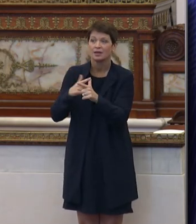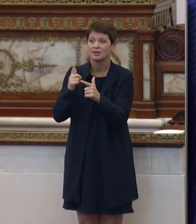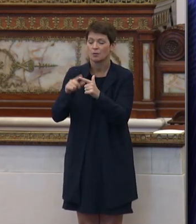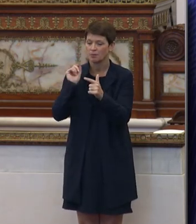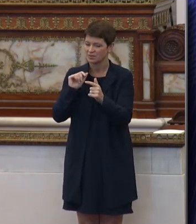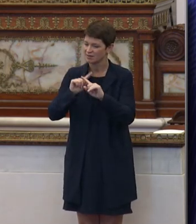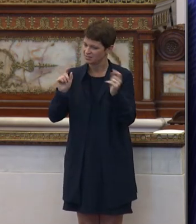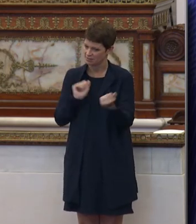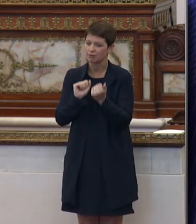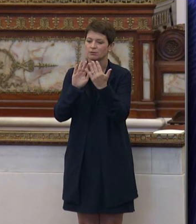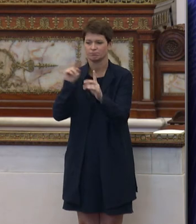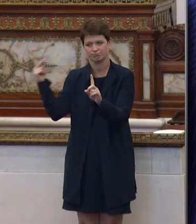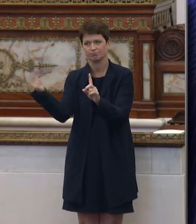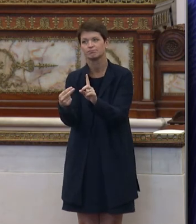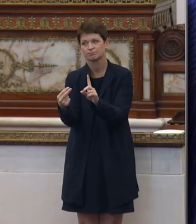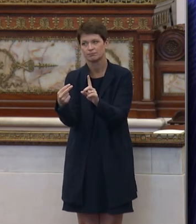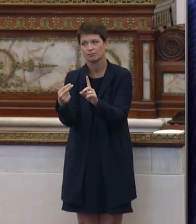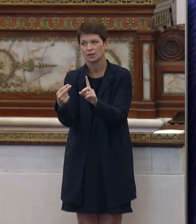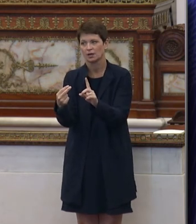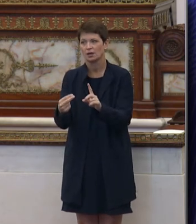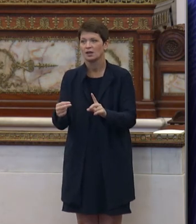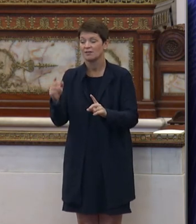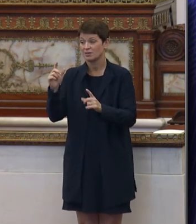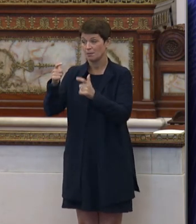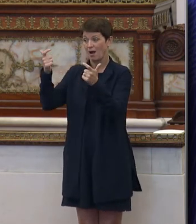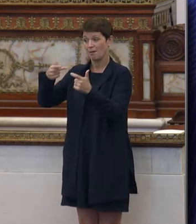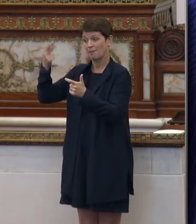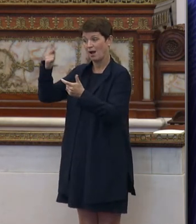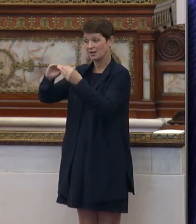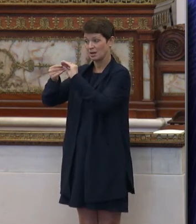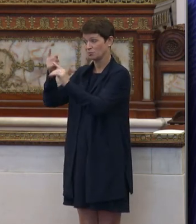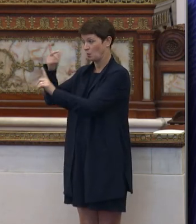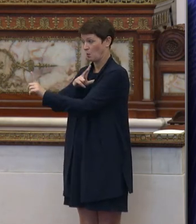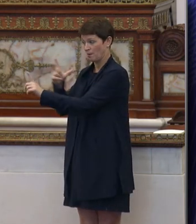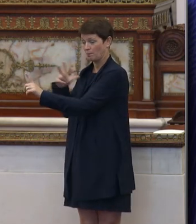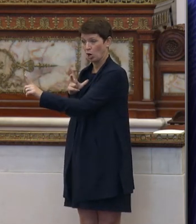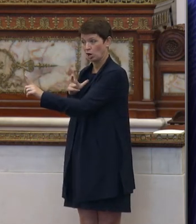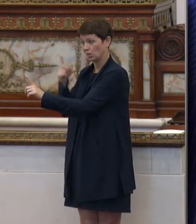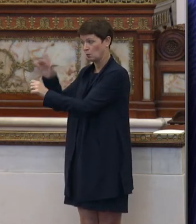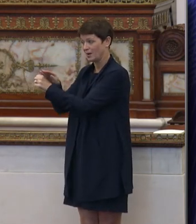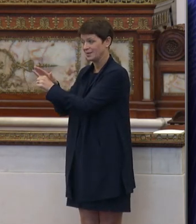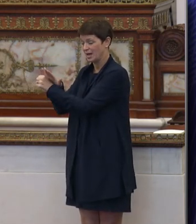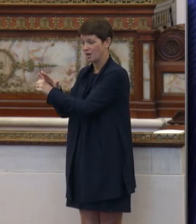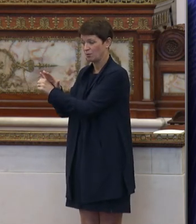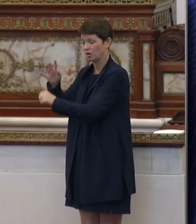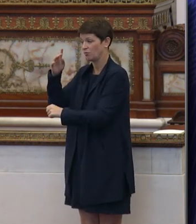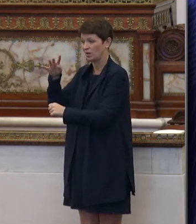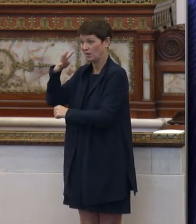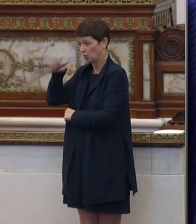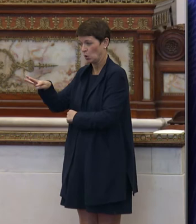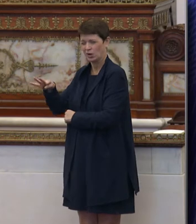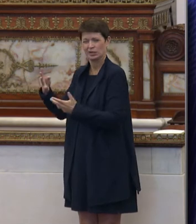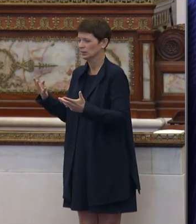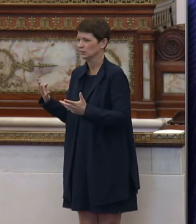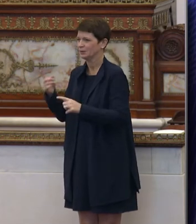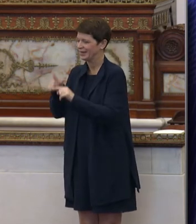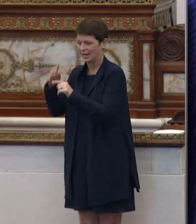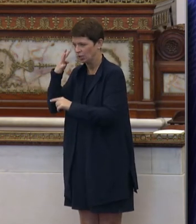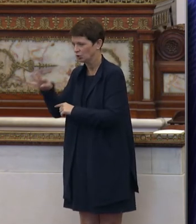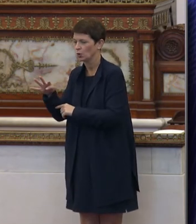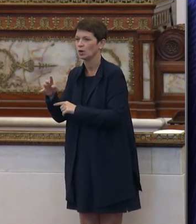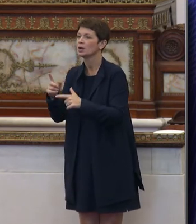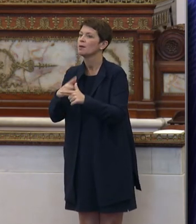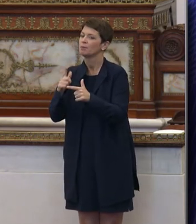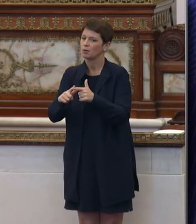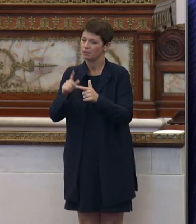it in that context. If we don't blink at those big numbers for one park, in one neighborhood, then we should not blink